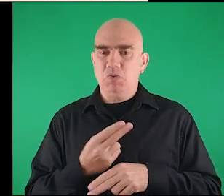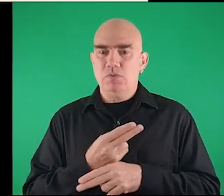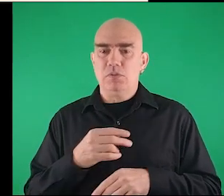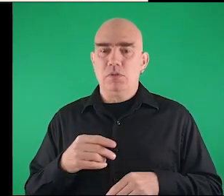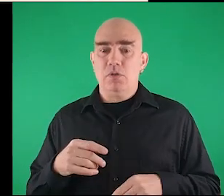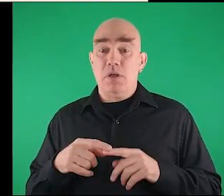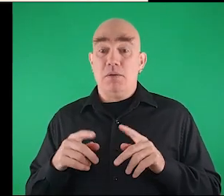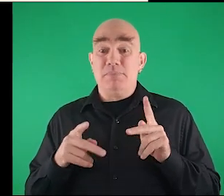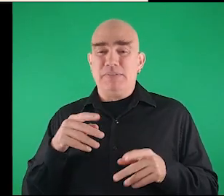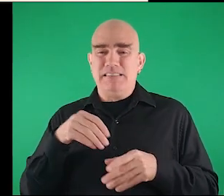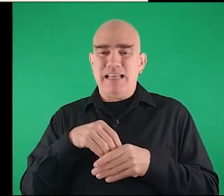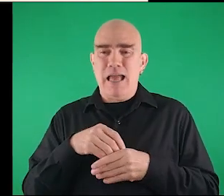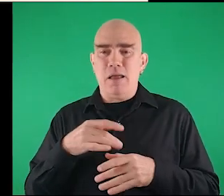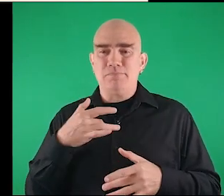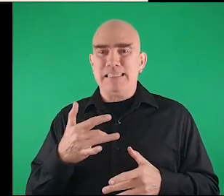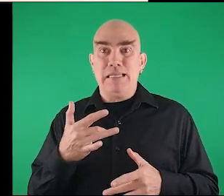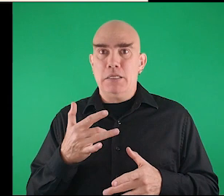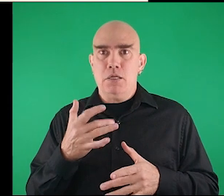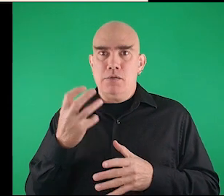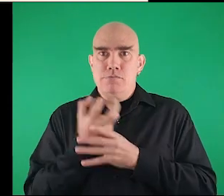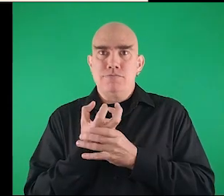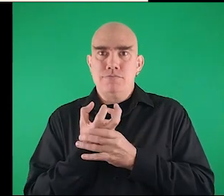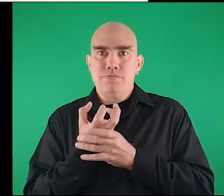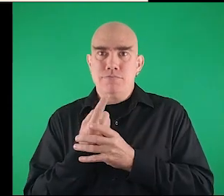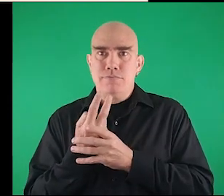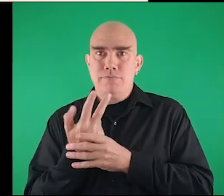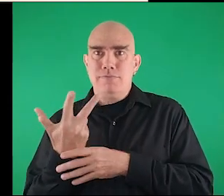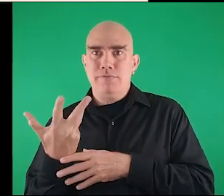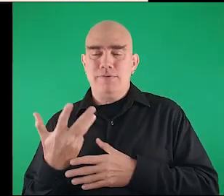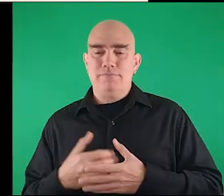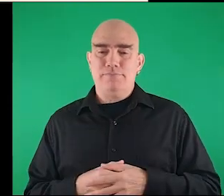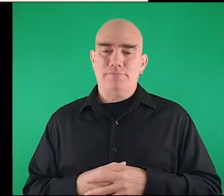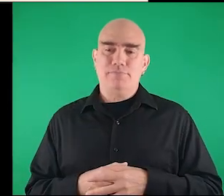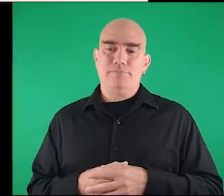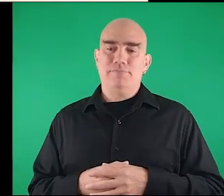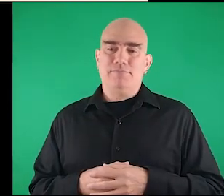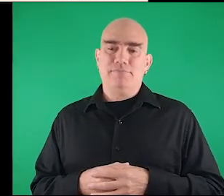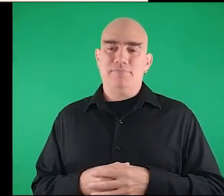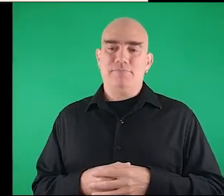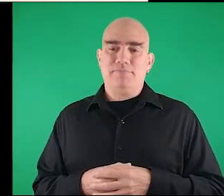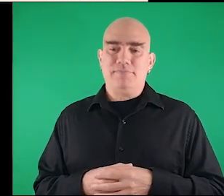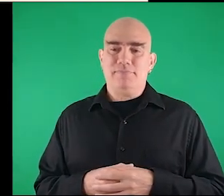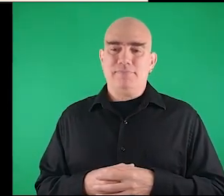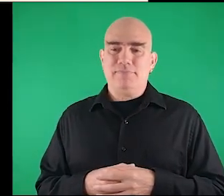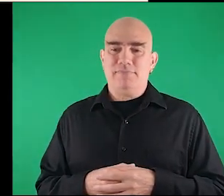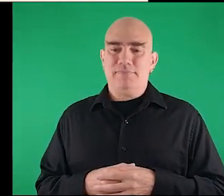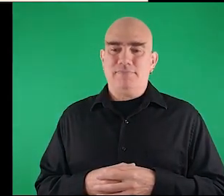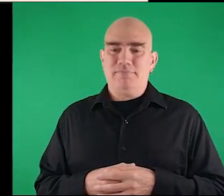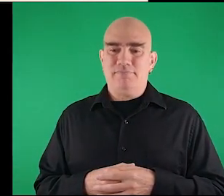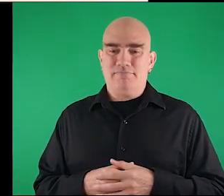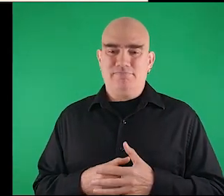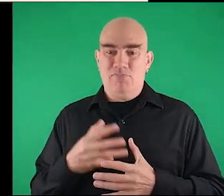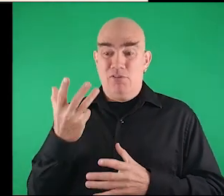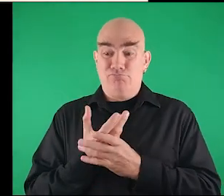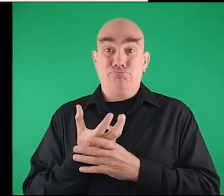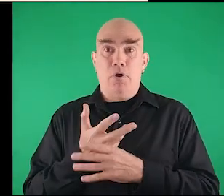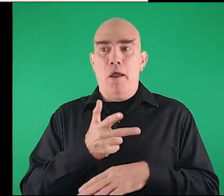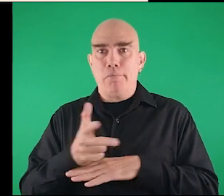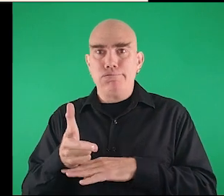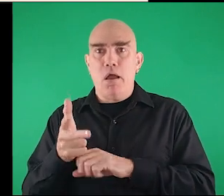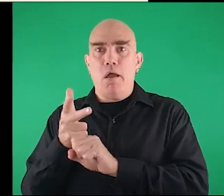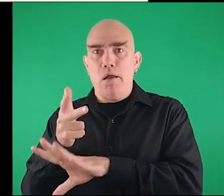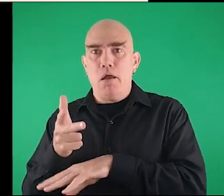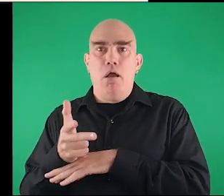taxis but the people is inside of there more than one two three four and five